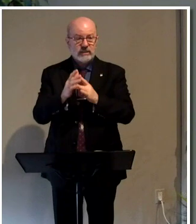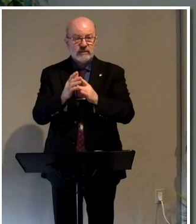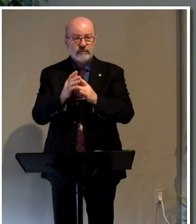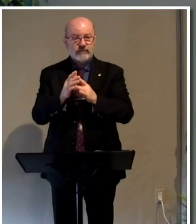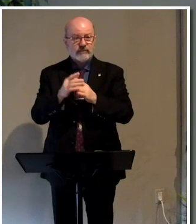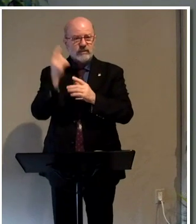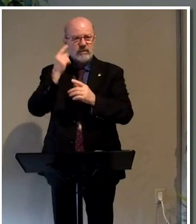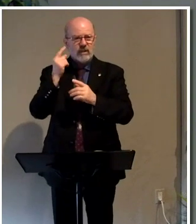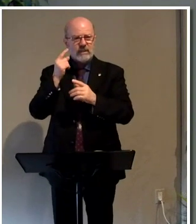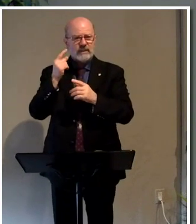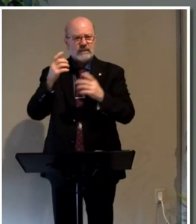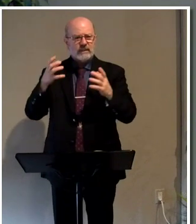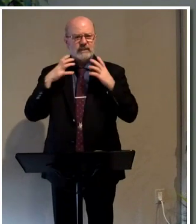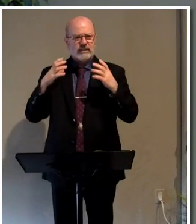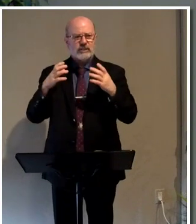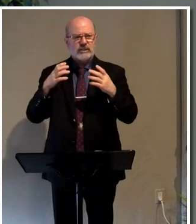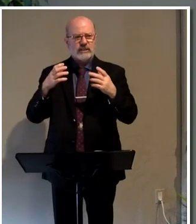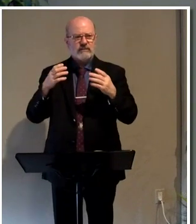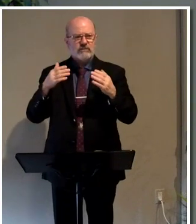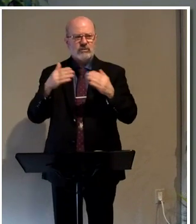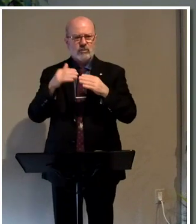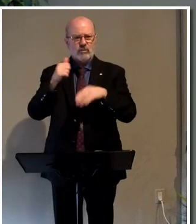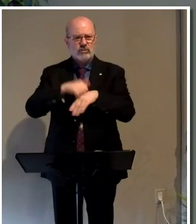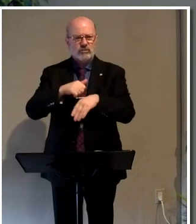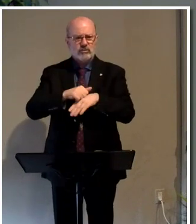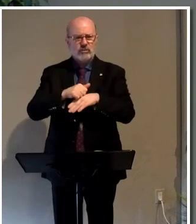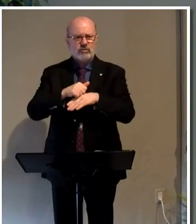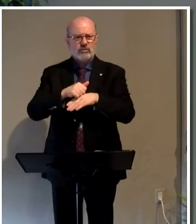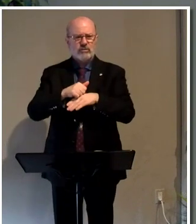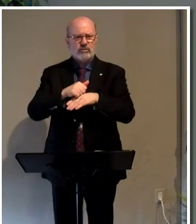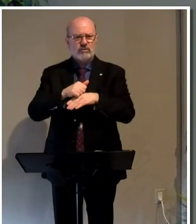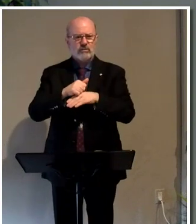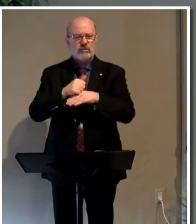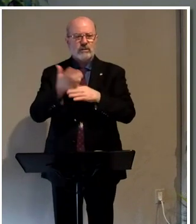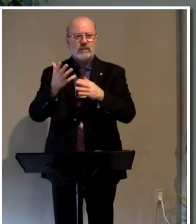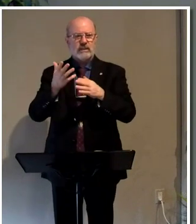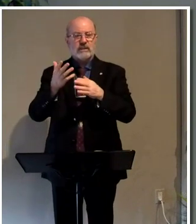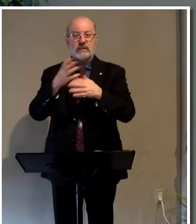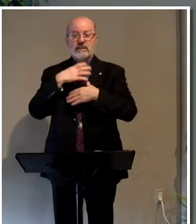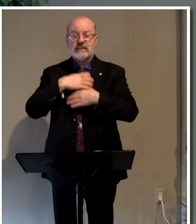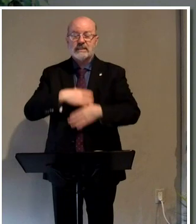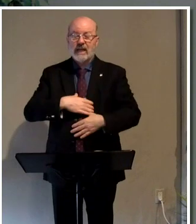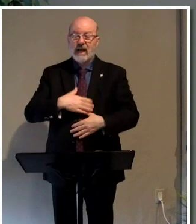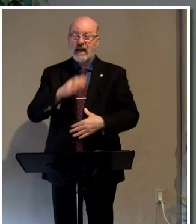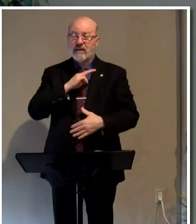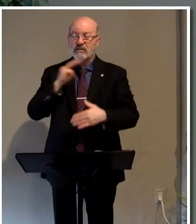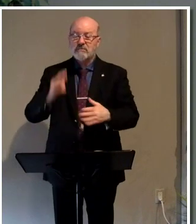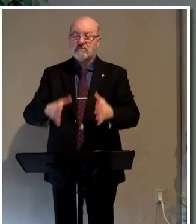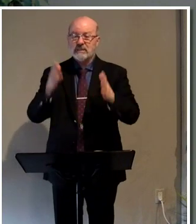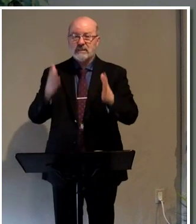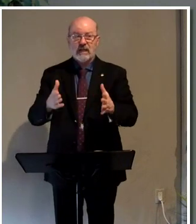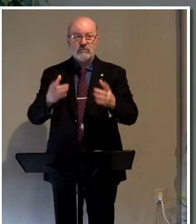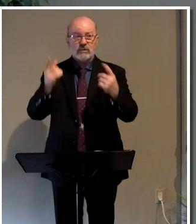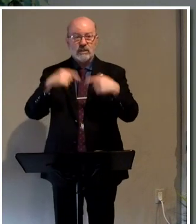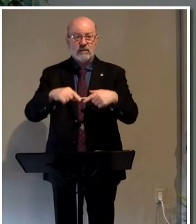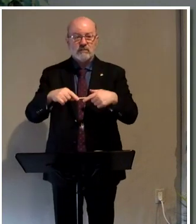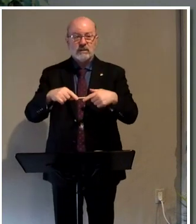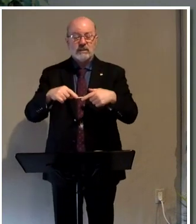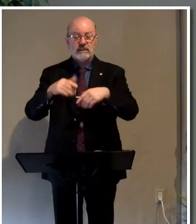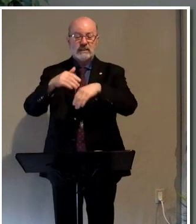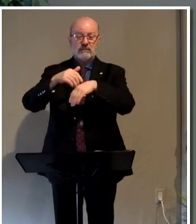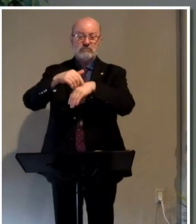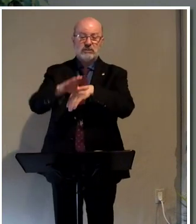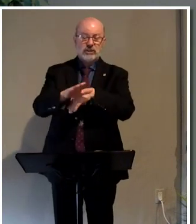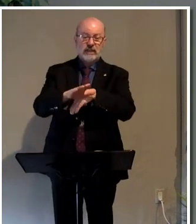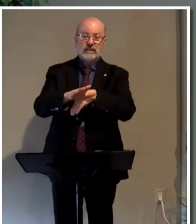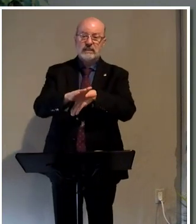the thought that the chief cornerstone, the longed-for Messiah, the one who would come, that he would be rejected